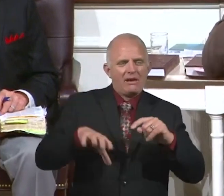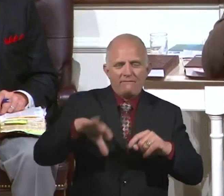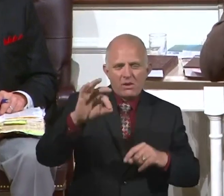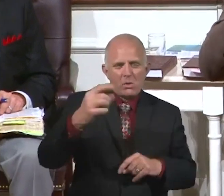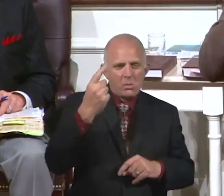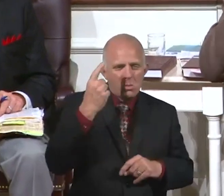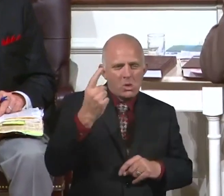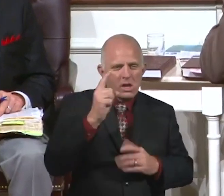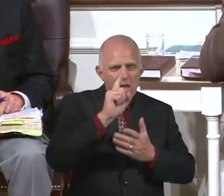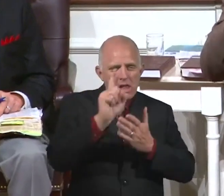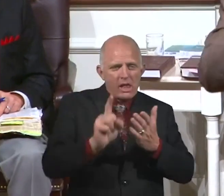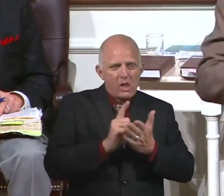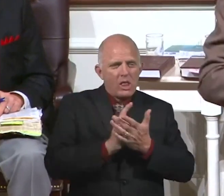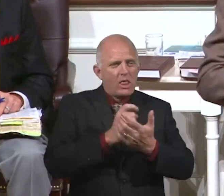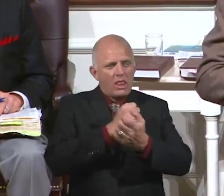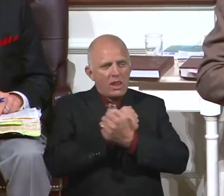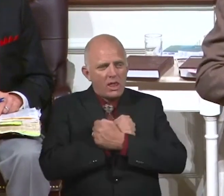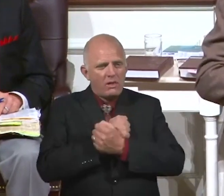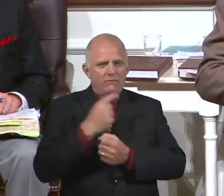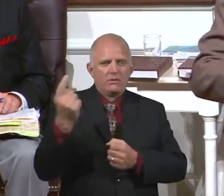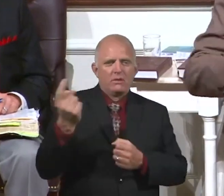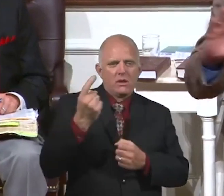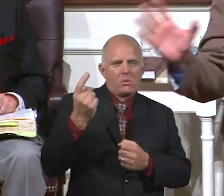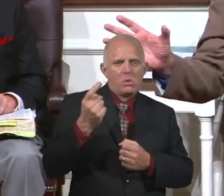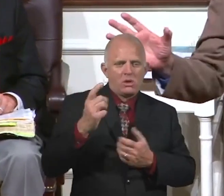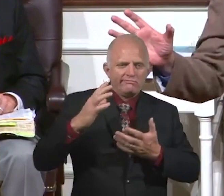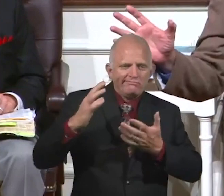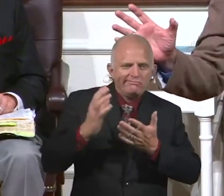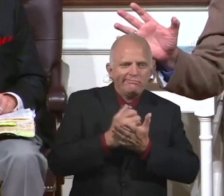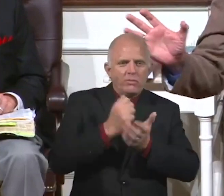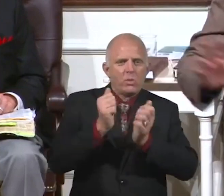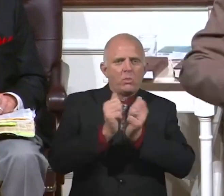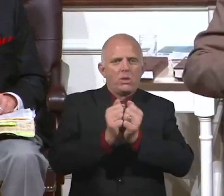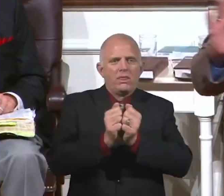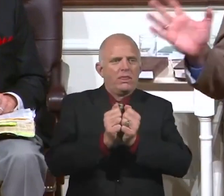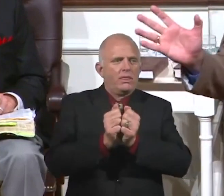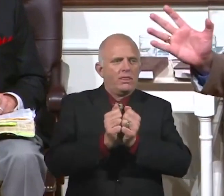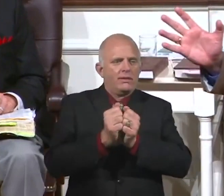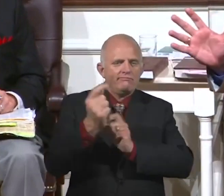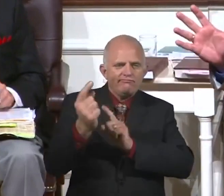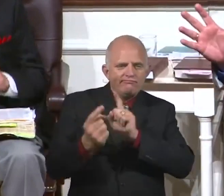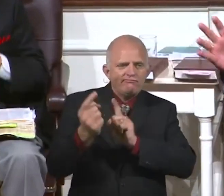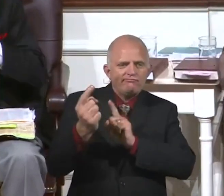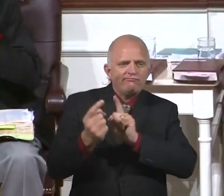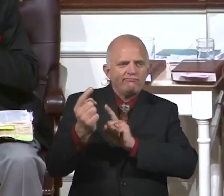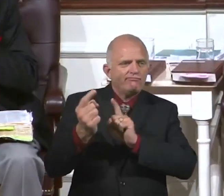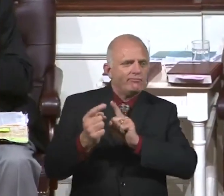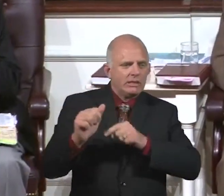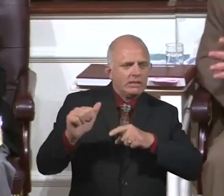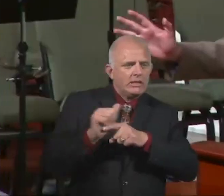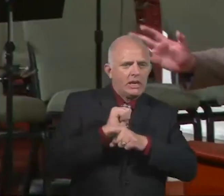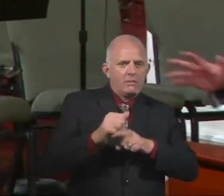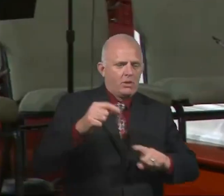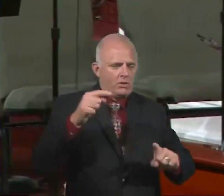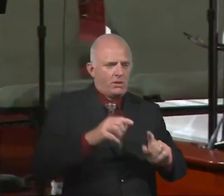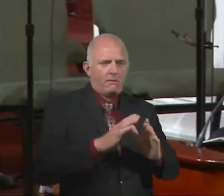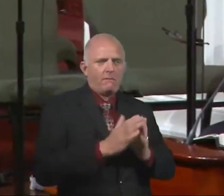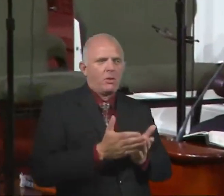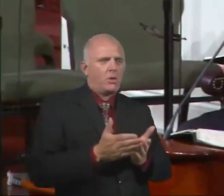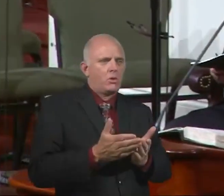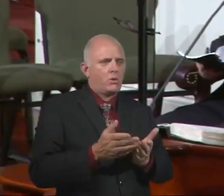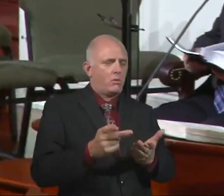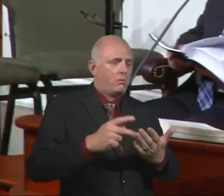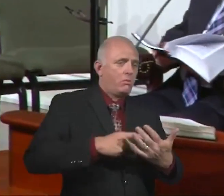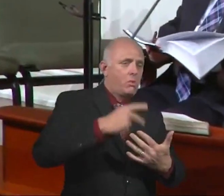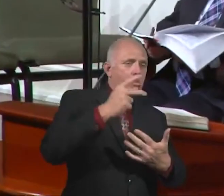can love someone and spend time with them? It's not about the books. Discipleship is not about a book. It's not about a program. It's not about